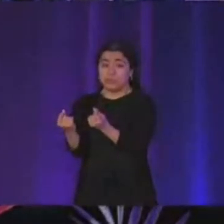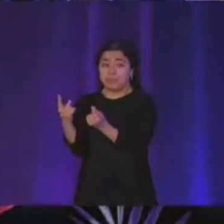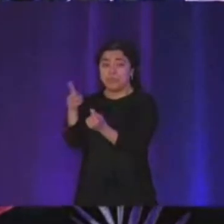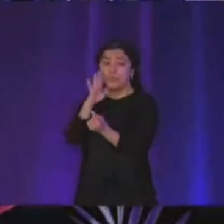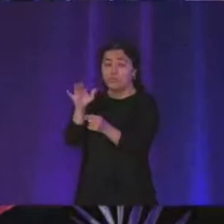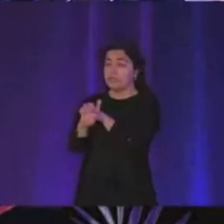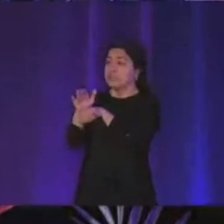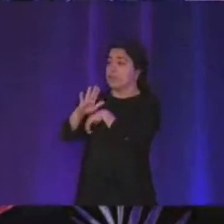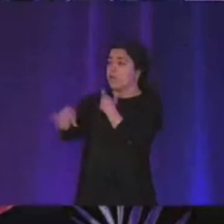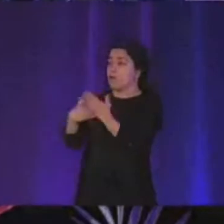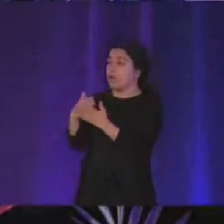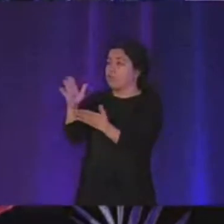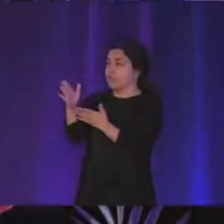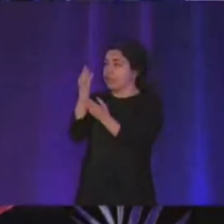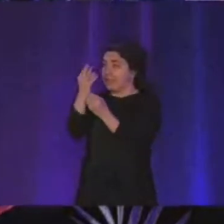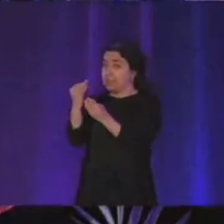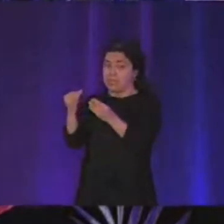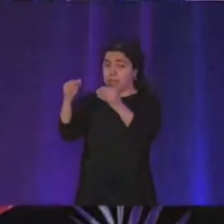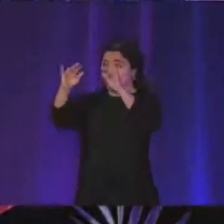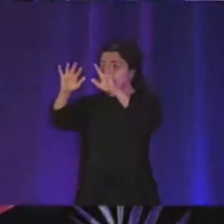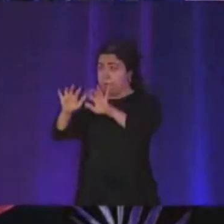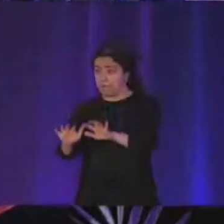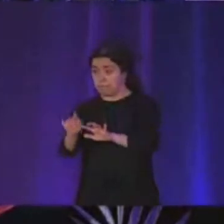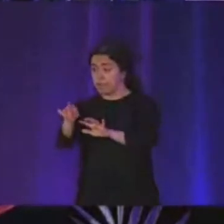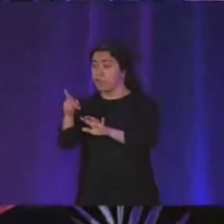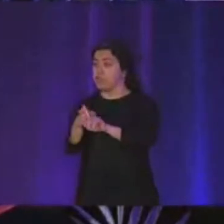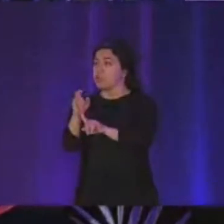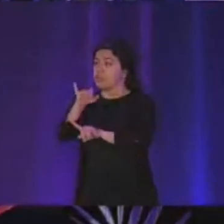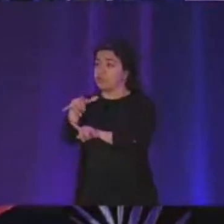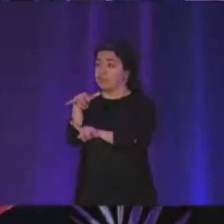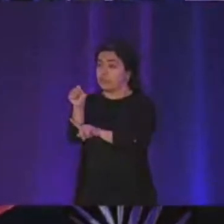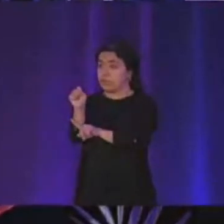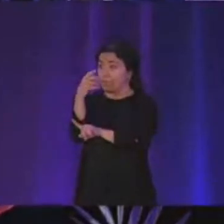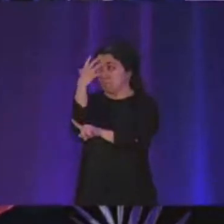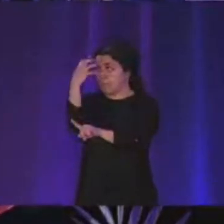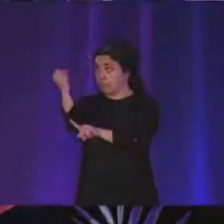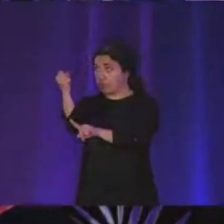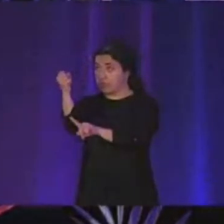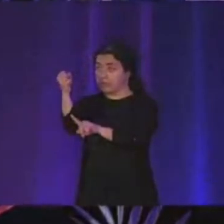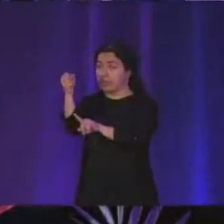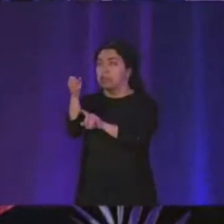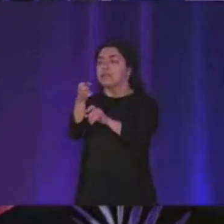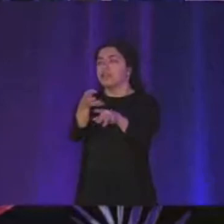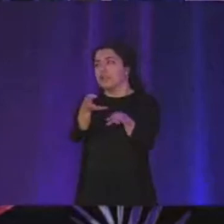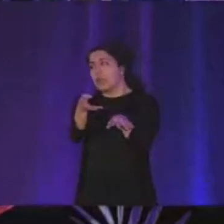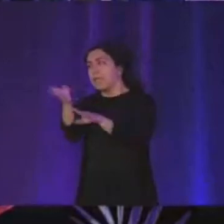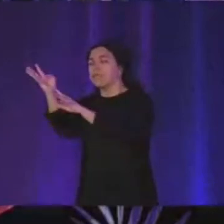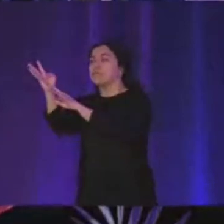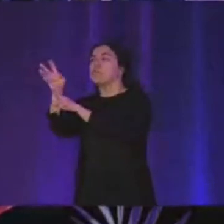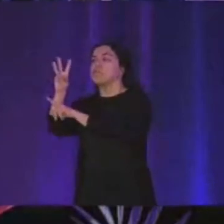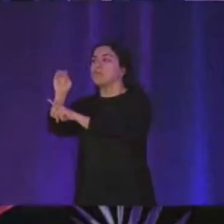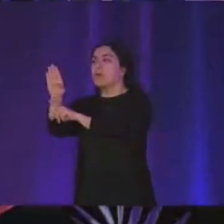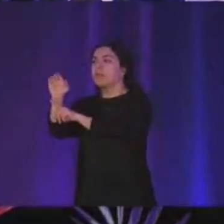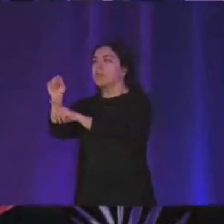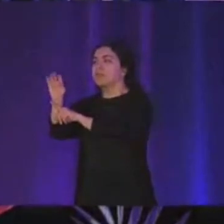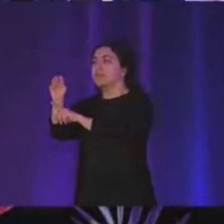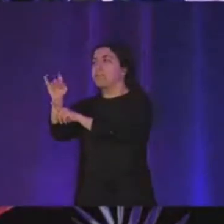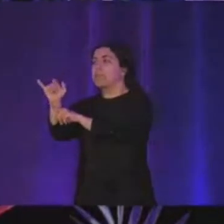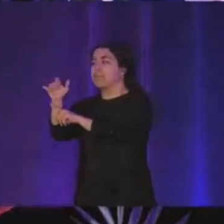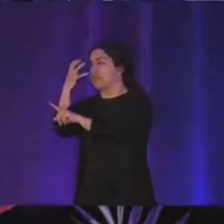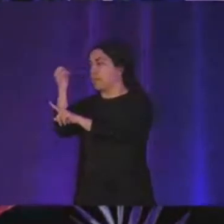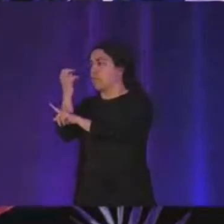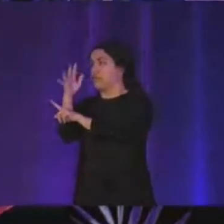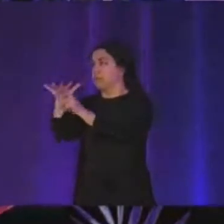sending all of this data from the javascript memory space to the web assembly memory space then you do your computation